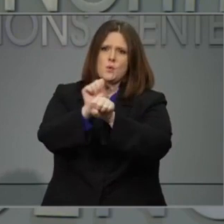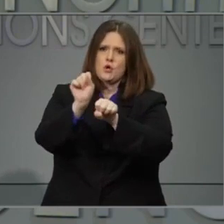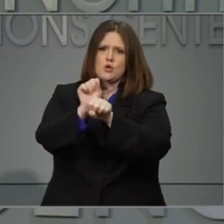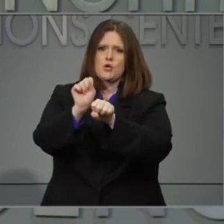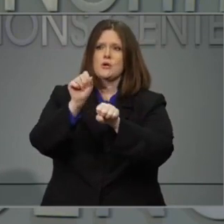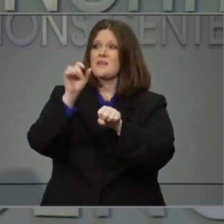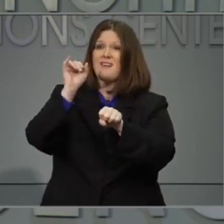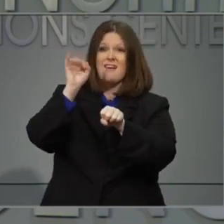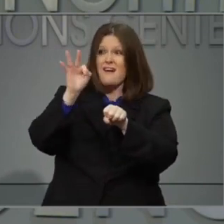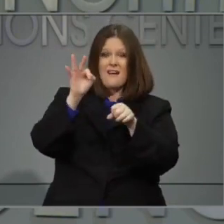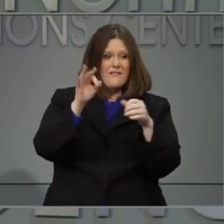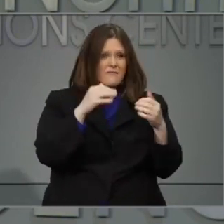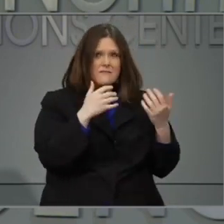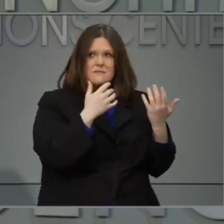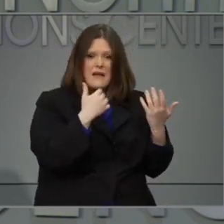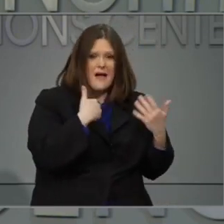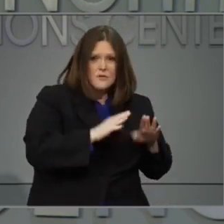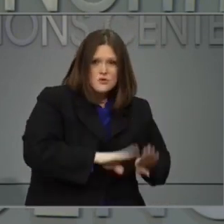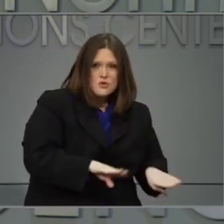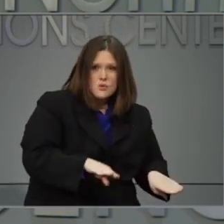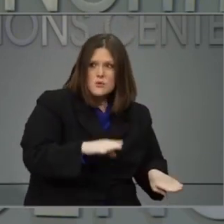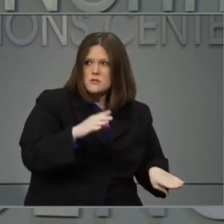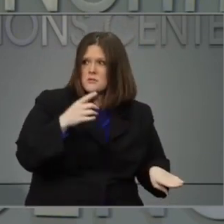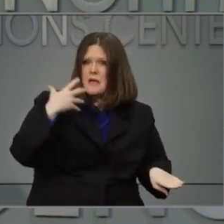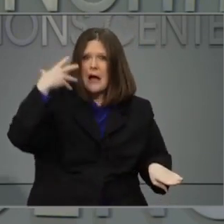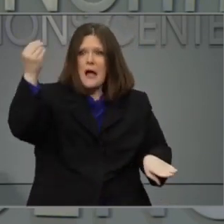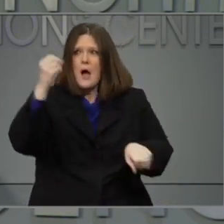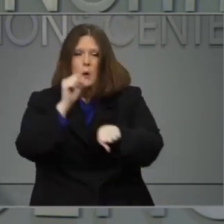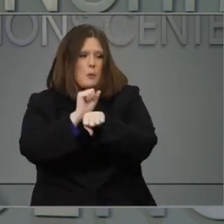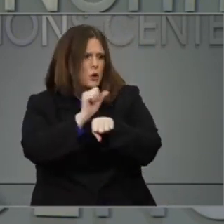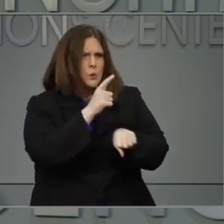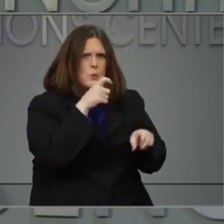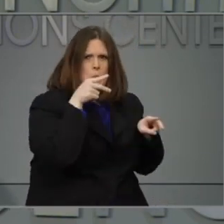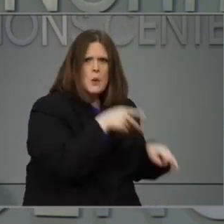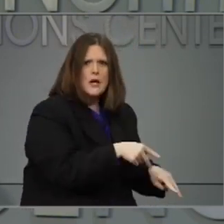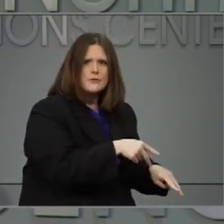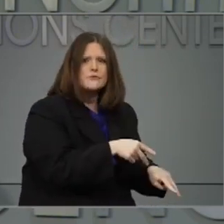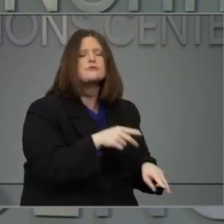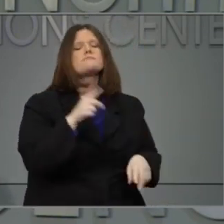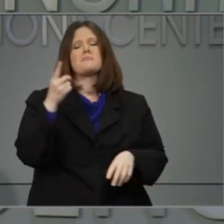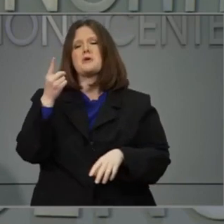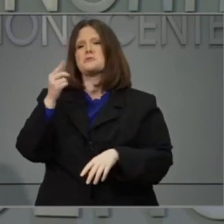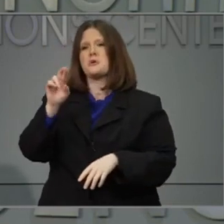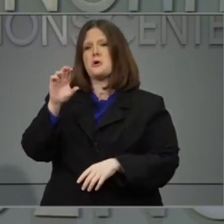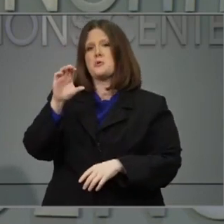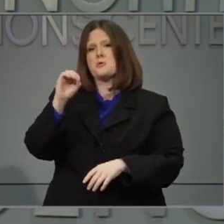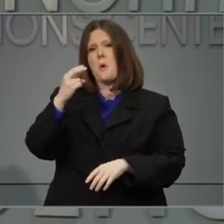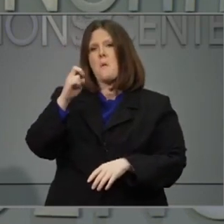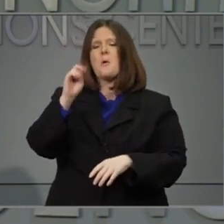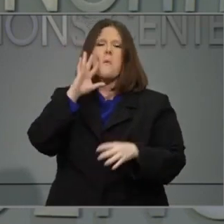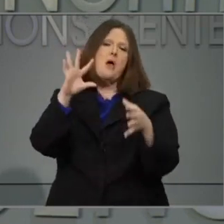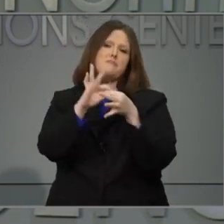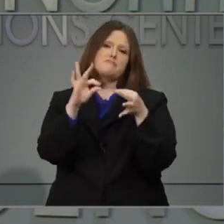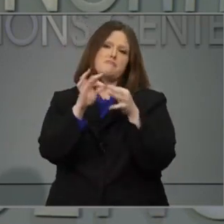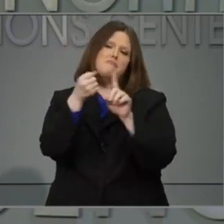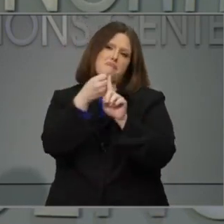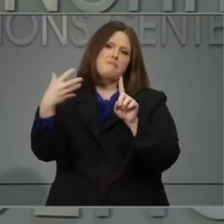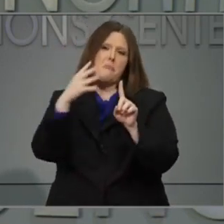us unless their children are being cared for. Dr. Mandy Cohen will talk more about that in a minute.